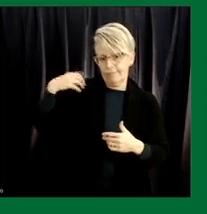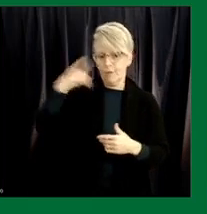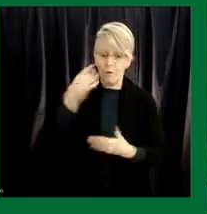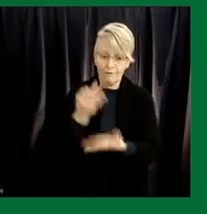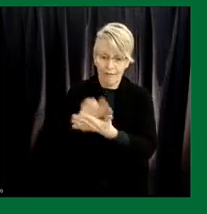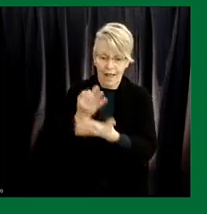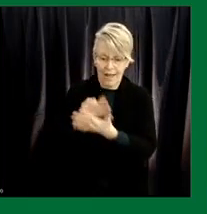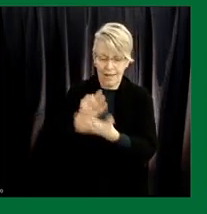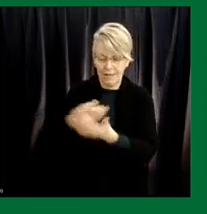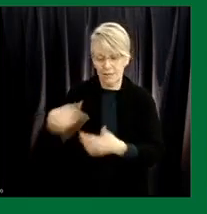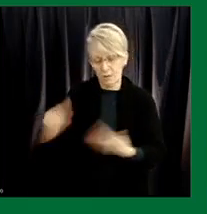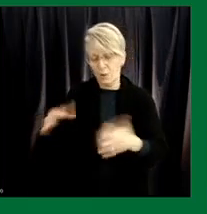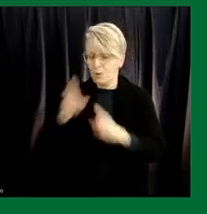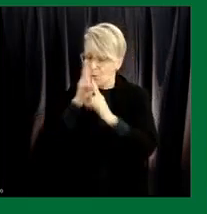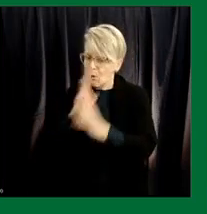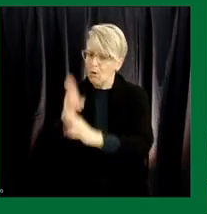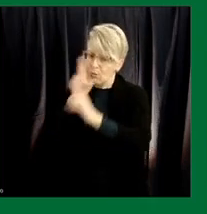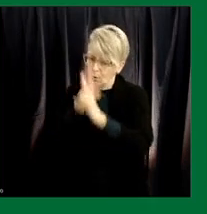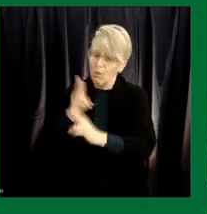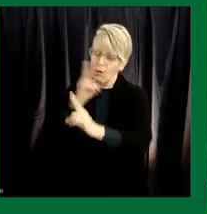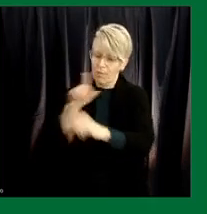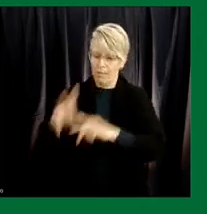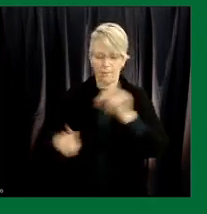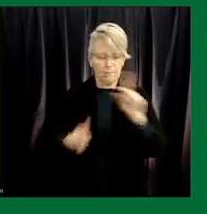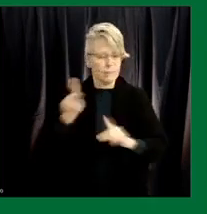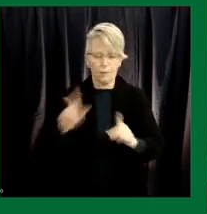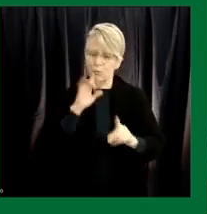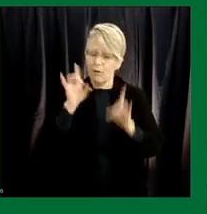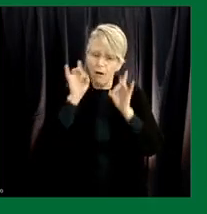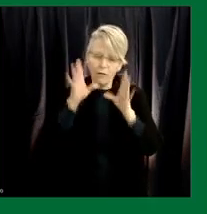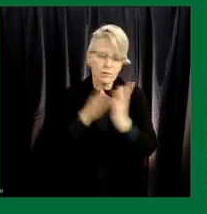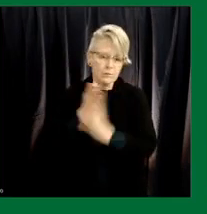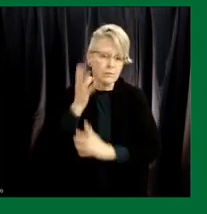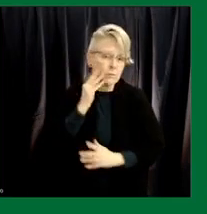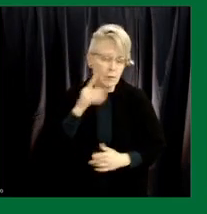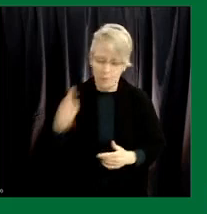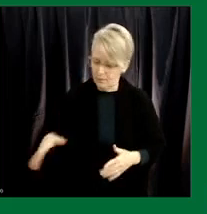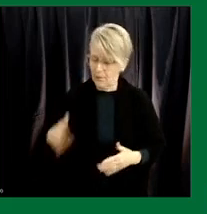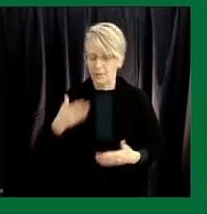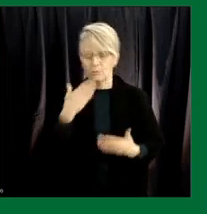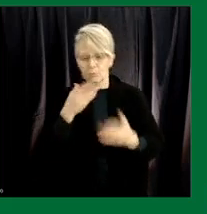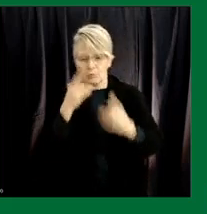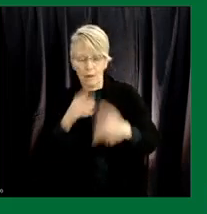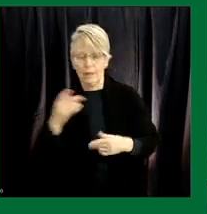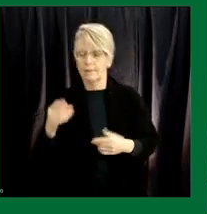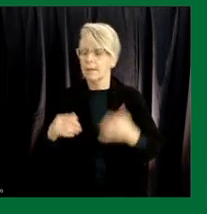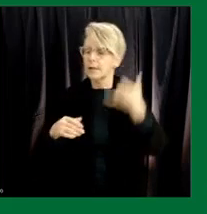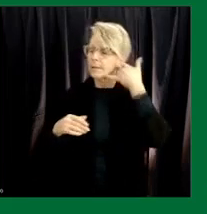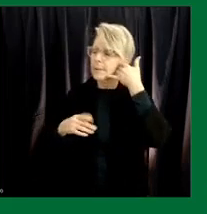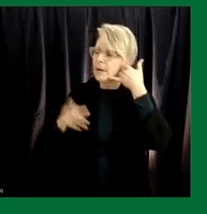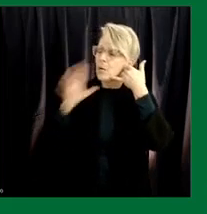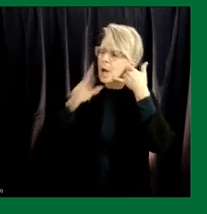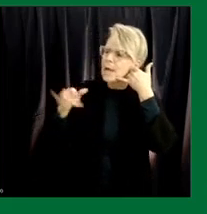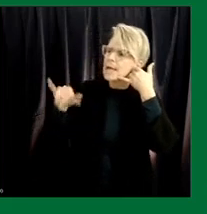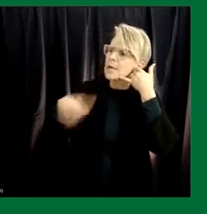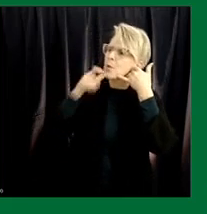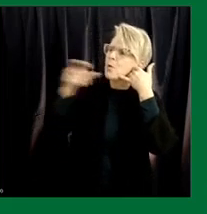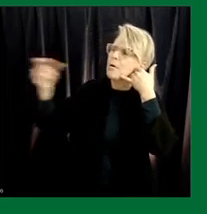that tragedy uh every day since it's occurred we'll take our next question on the line operator